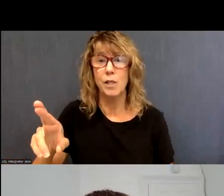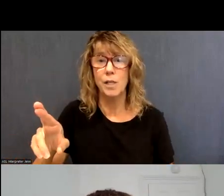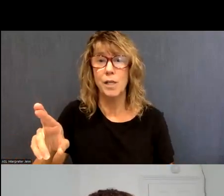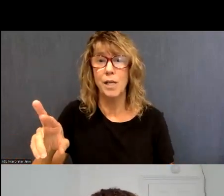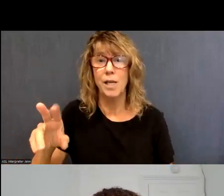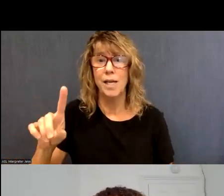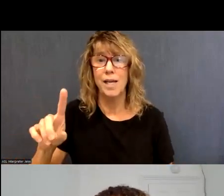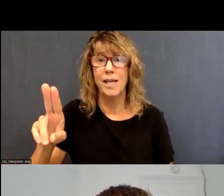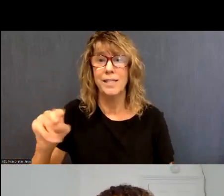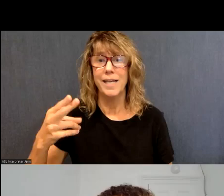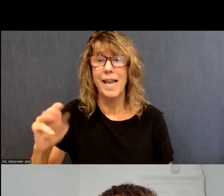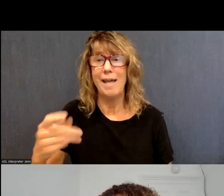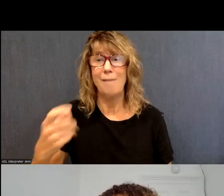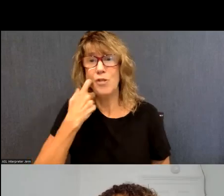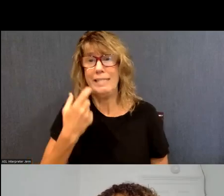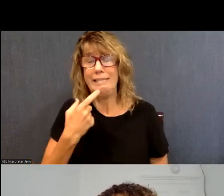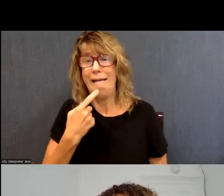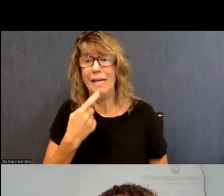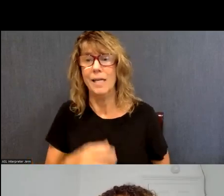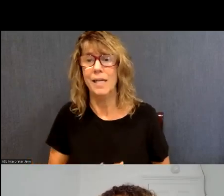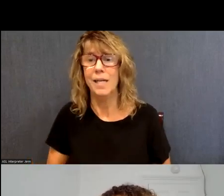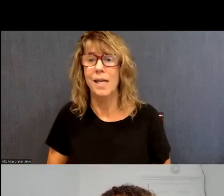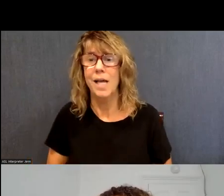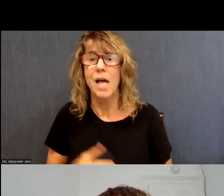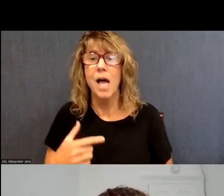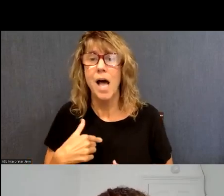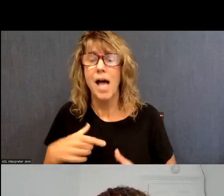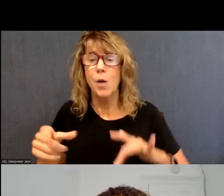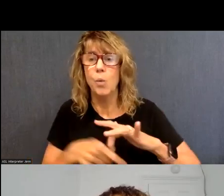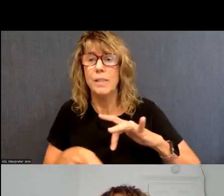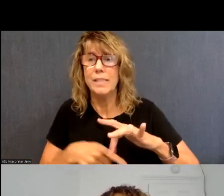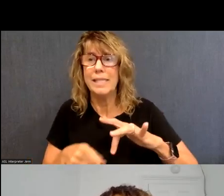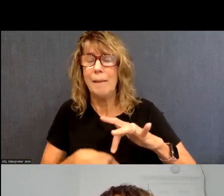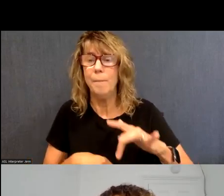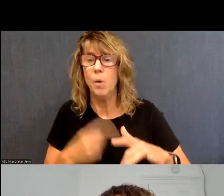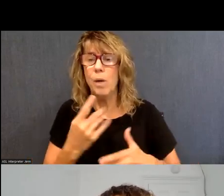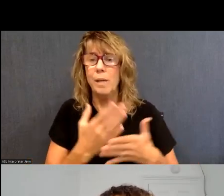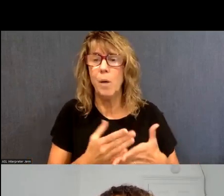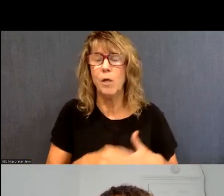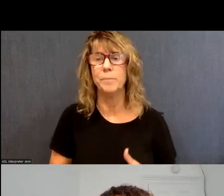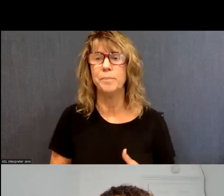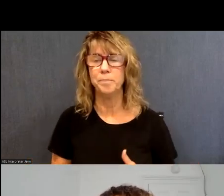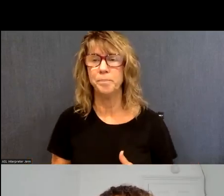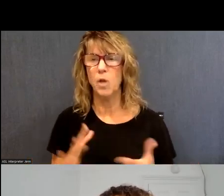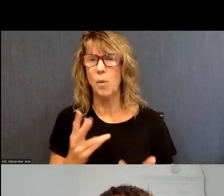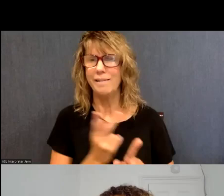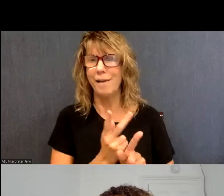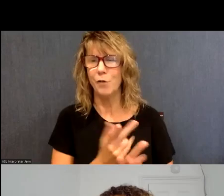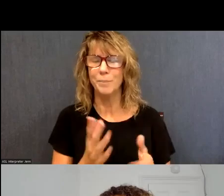had done, just talked about, I was going to talk about co-occurring illness and I will skip that. It was done so much better than I was going to say it. Um,